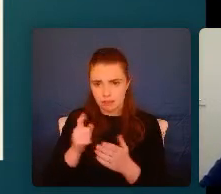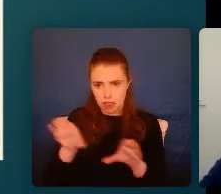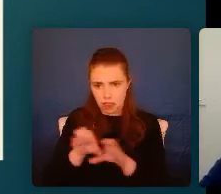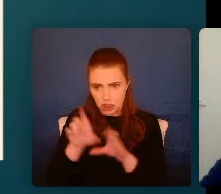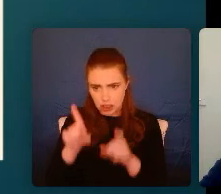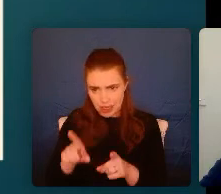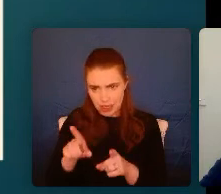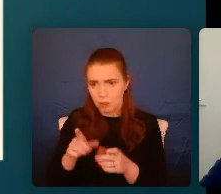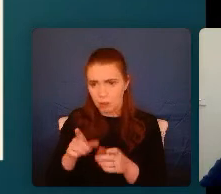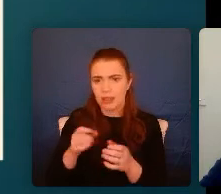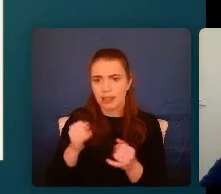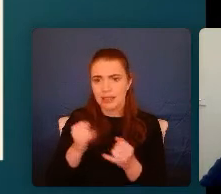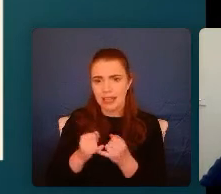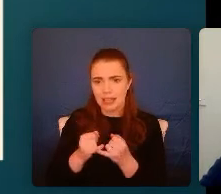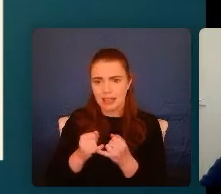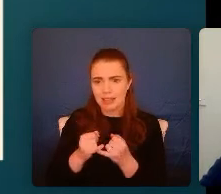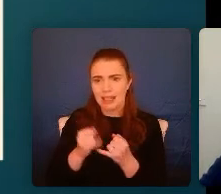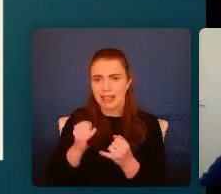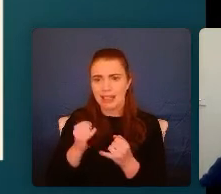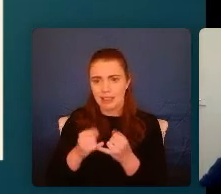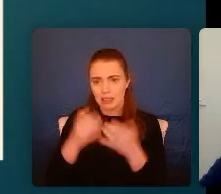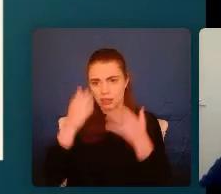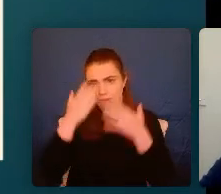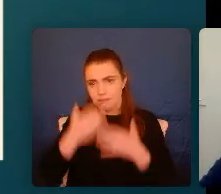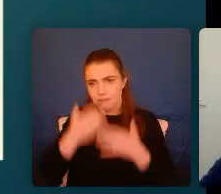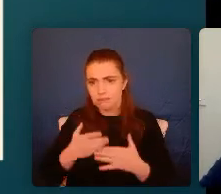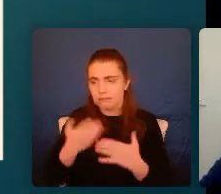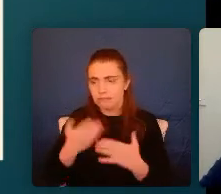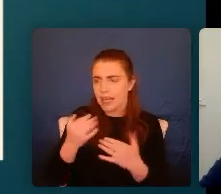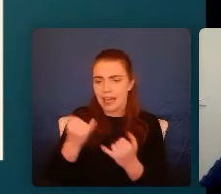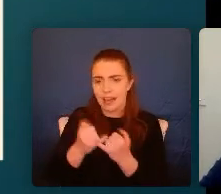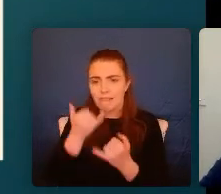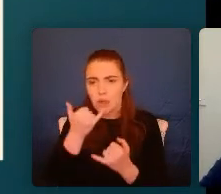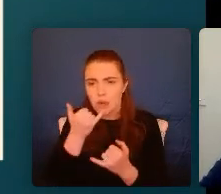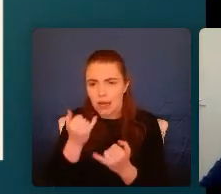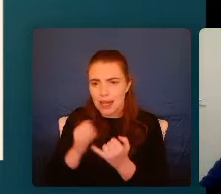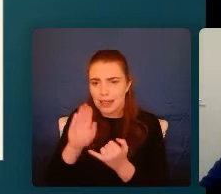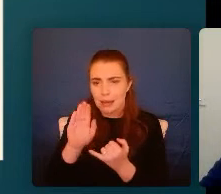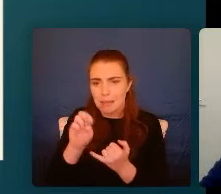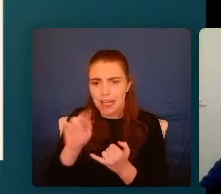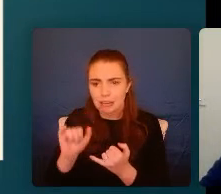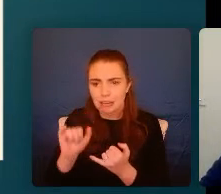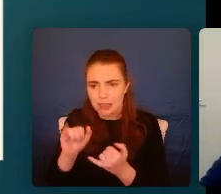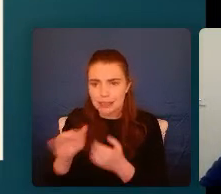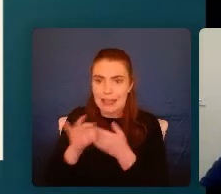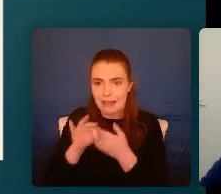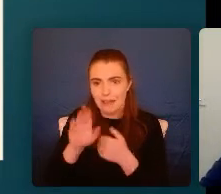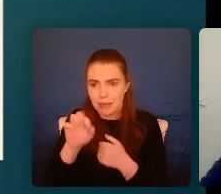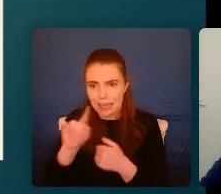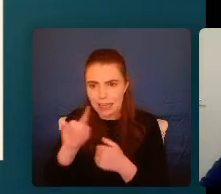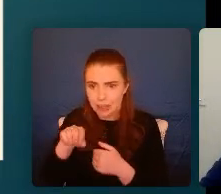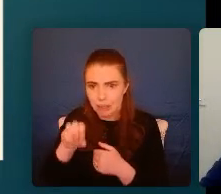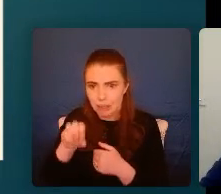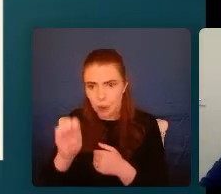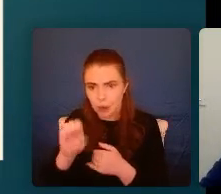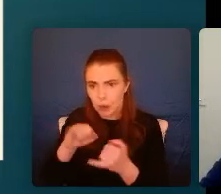going into saving the battery mode, a little spacey or feel a little bit sluggish, but just not comfortable. And then we meet young